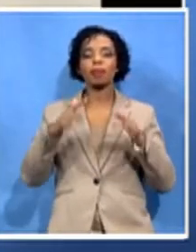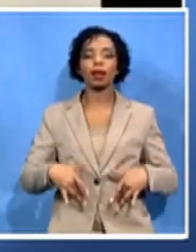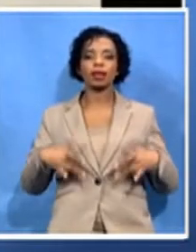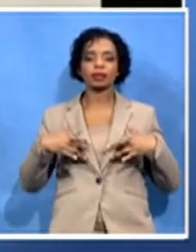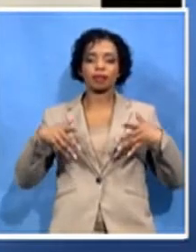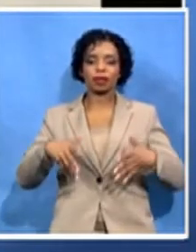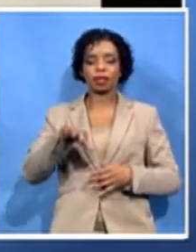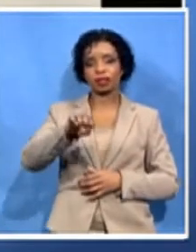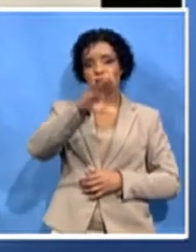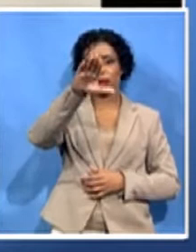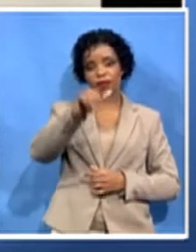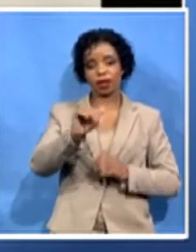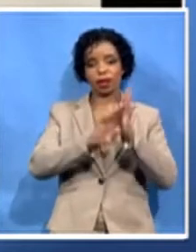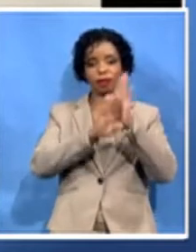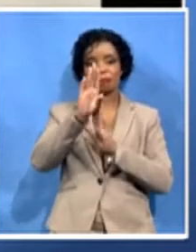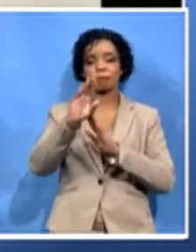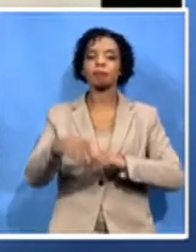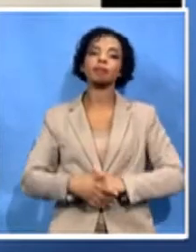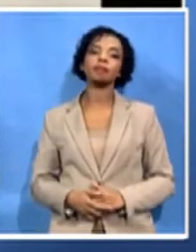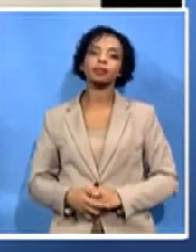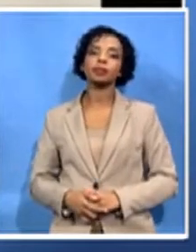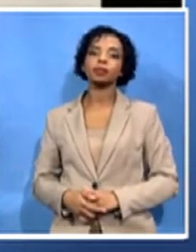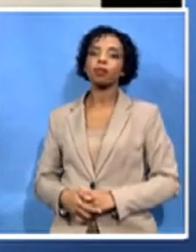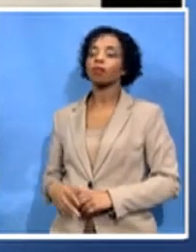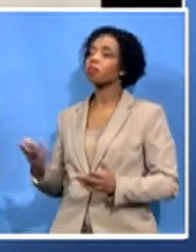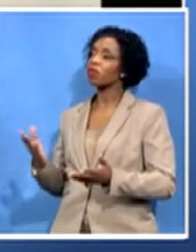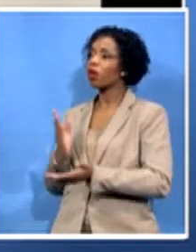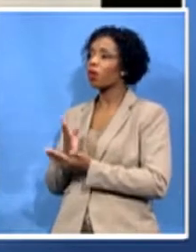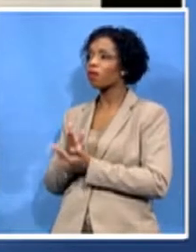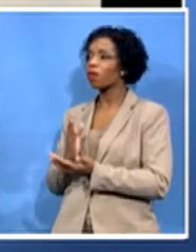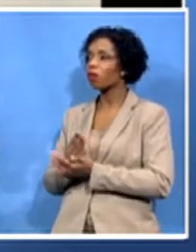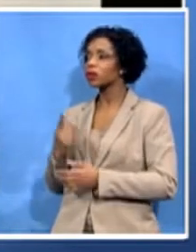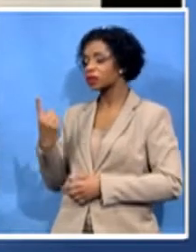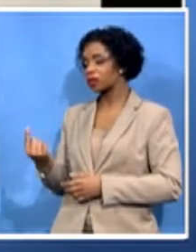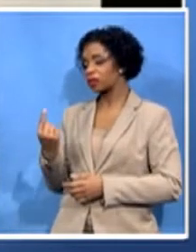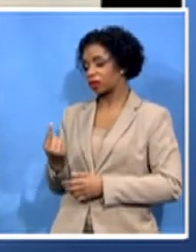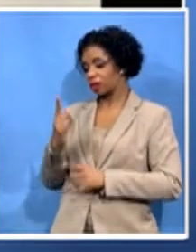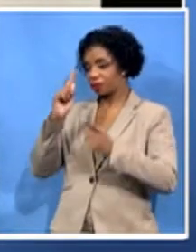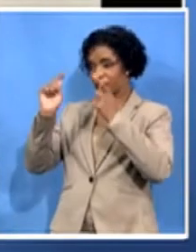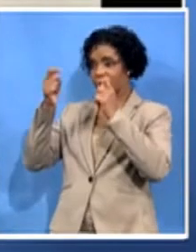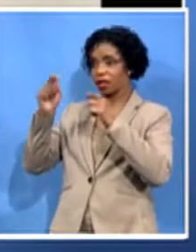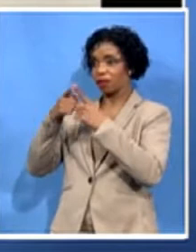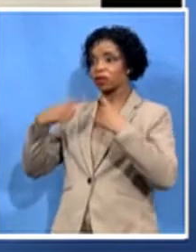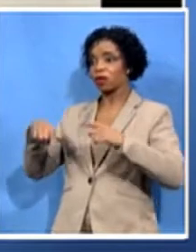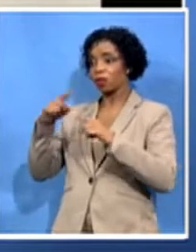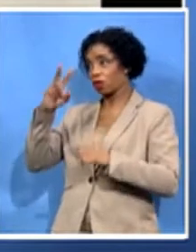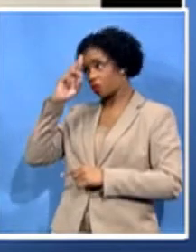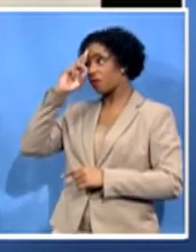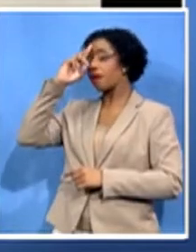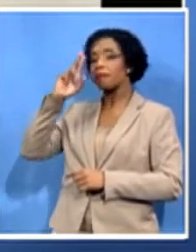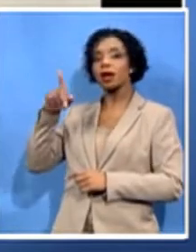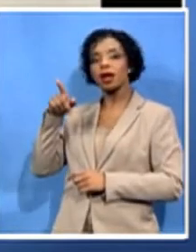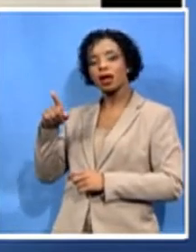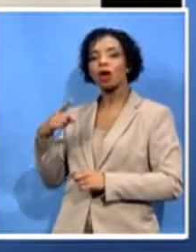event where we remember a giant, we also try to speak to the issues of the day. And how